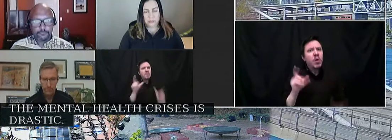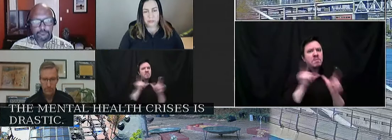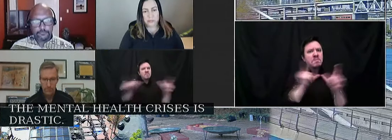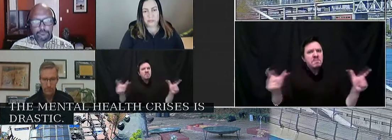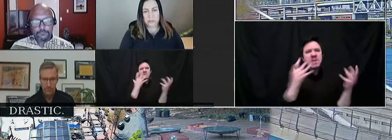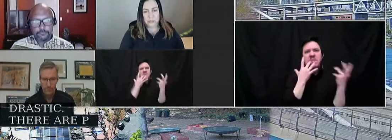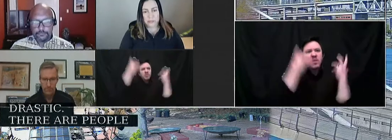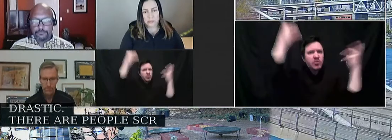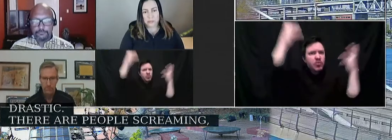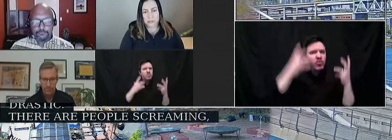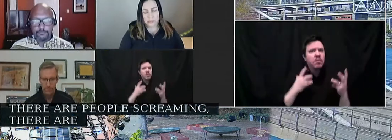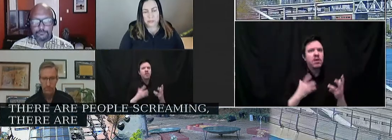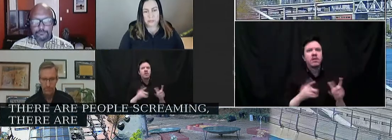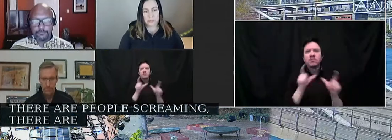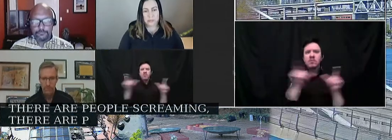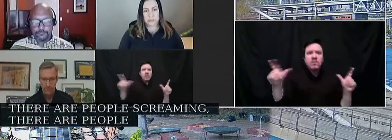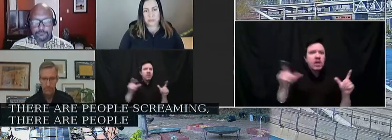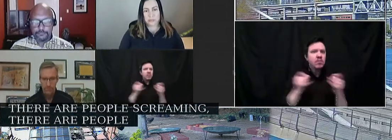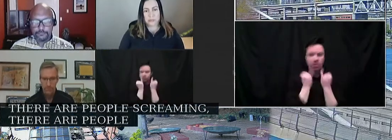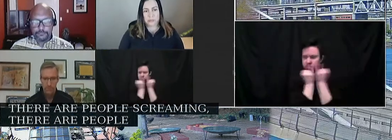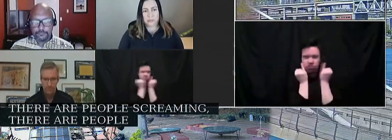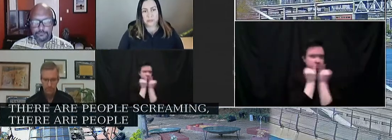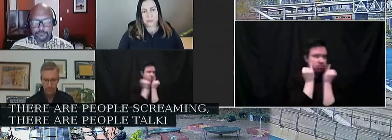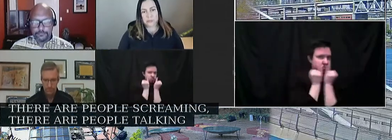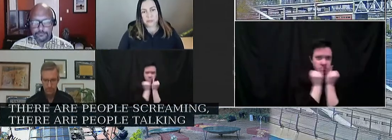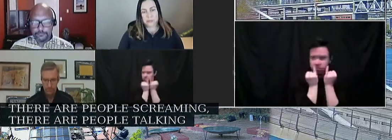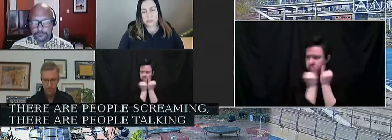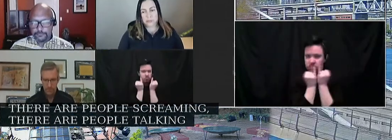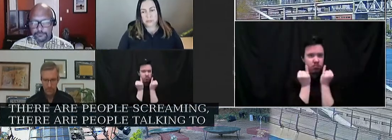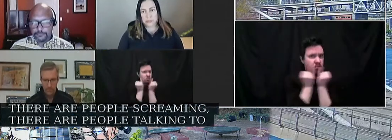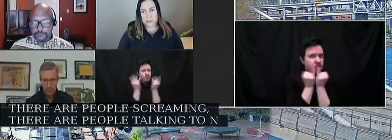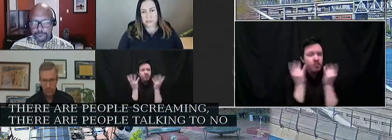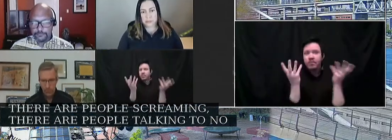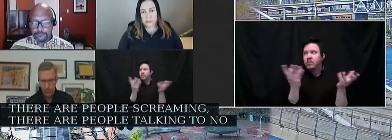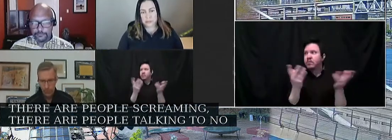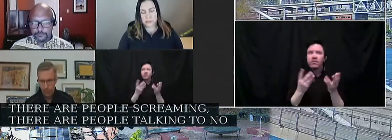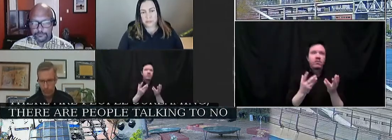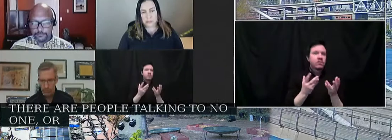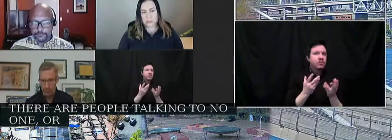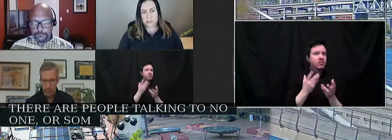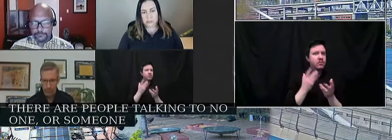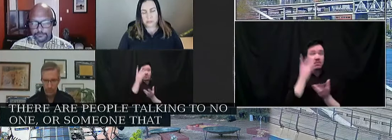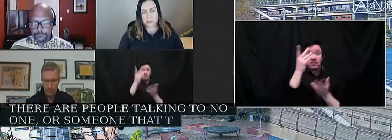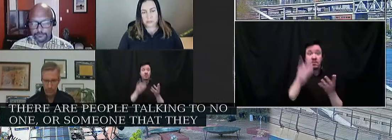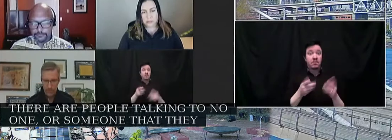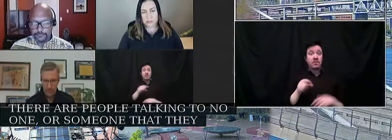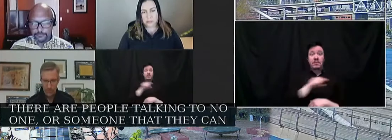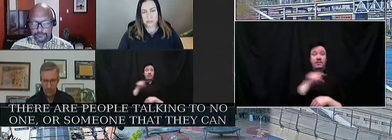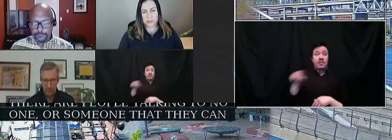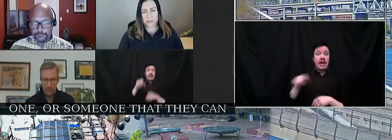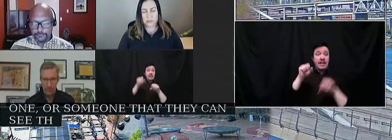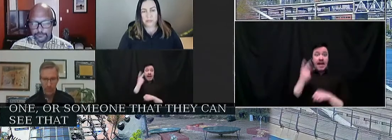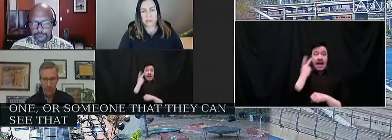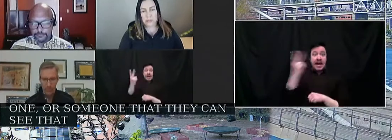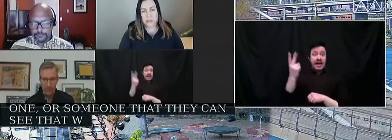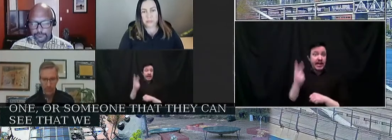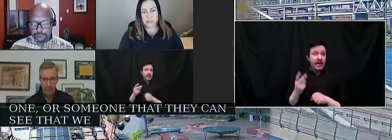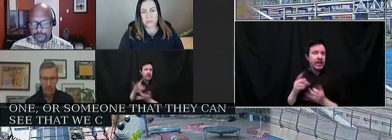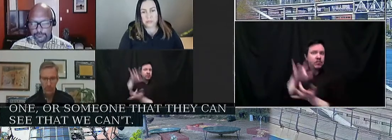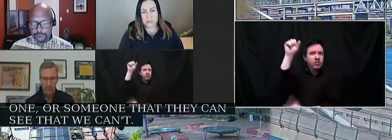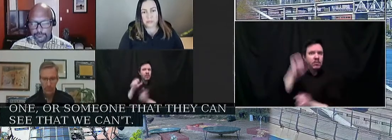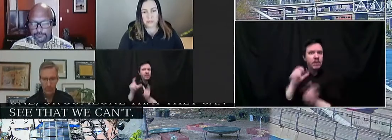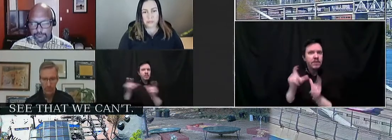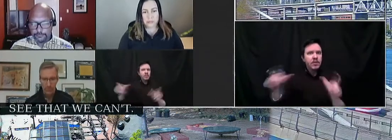there are people talking to no one or someone that they can see that we can't. There are young